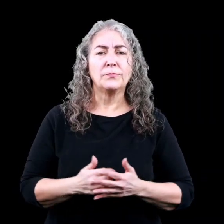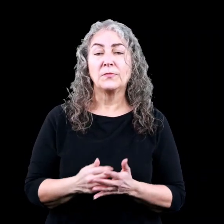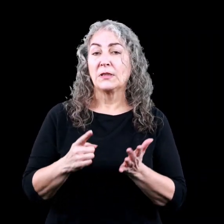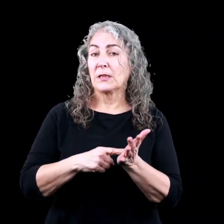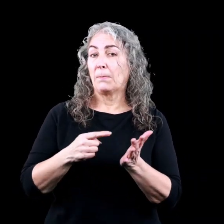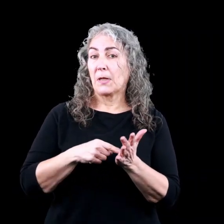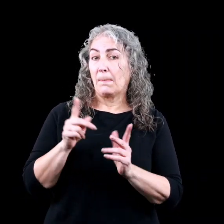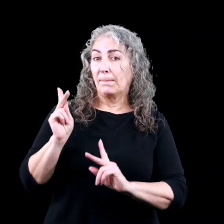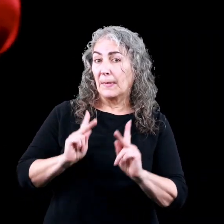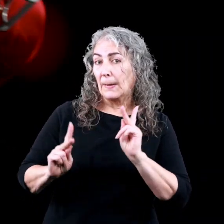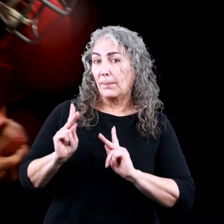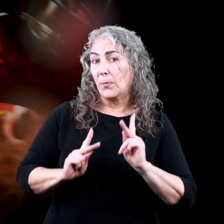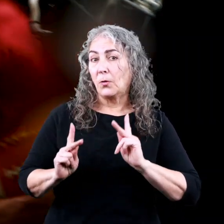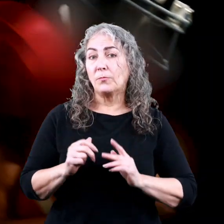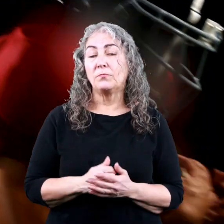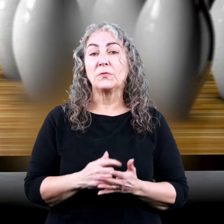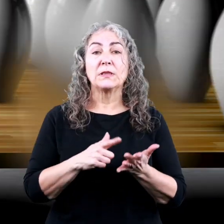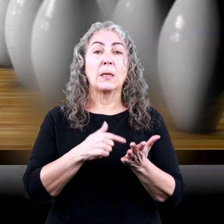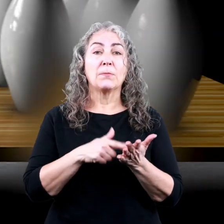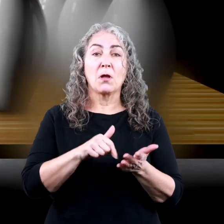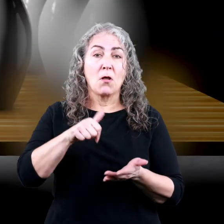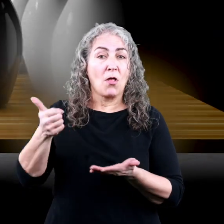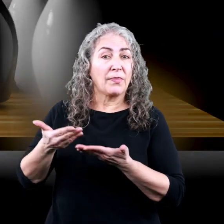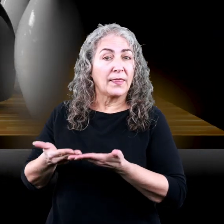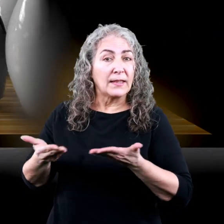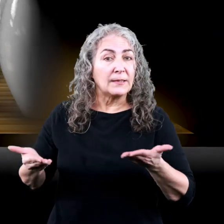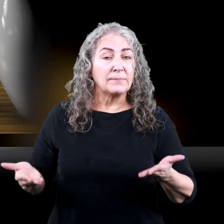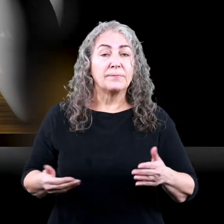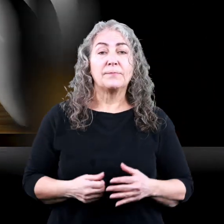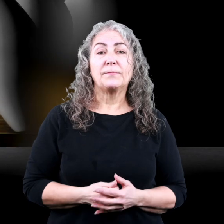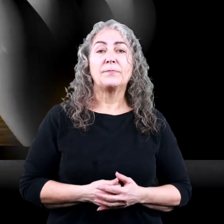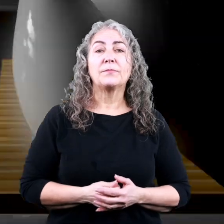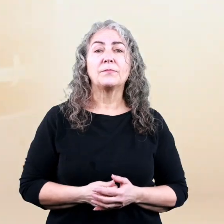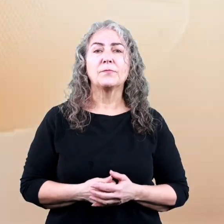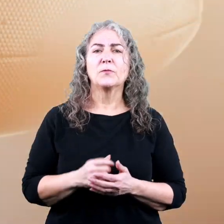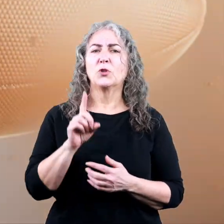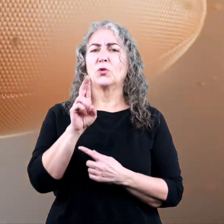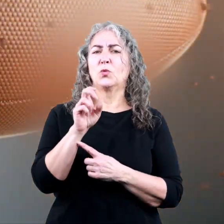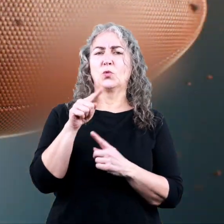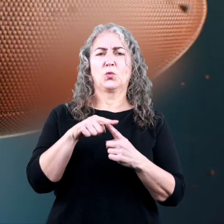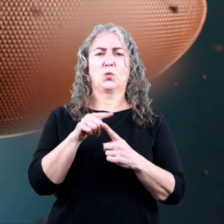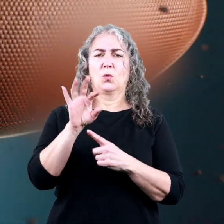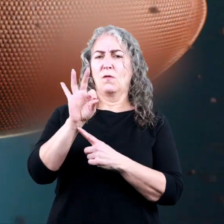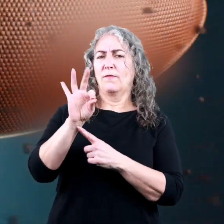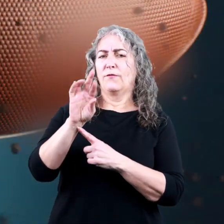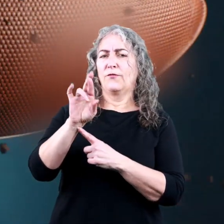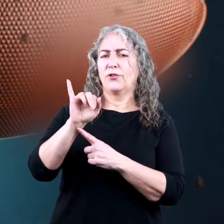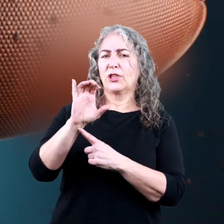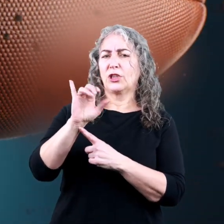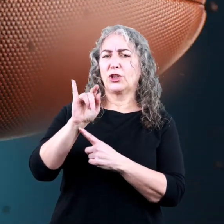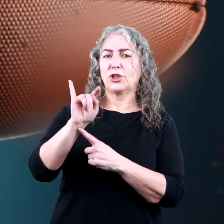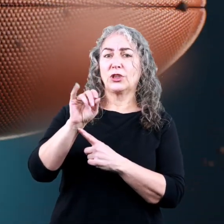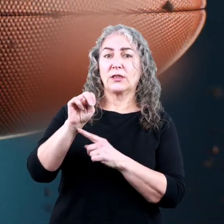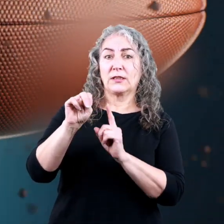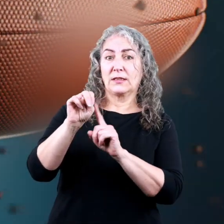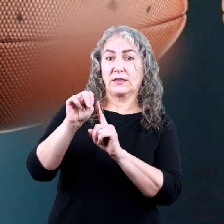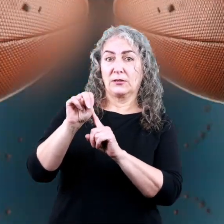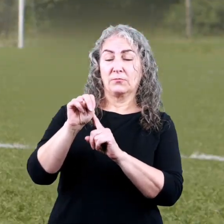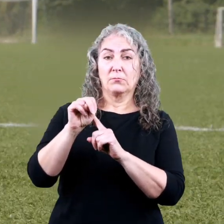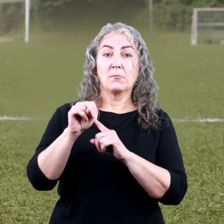Sometimes it's people, another object, or due to something called friction.